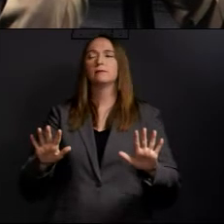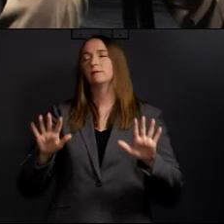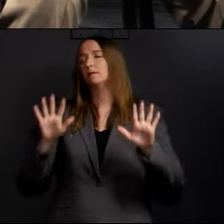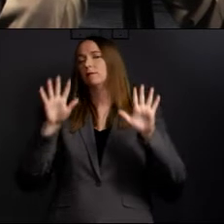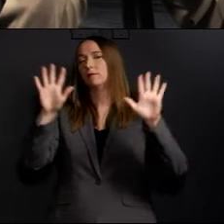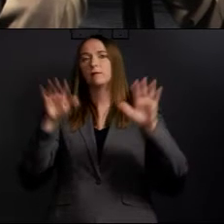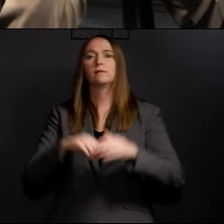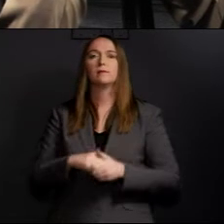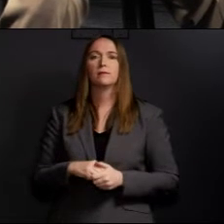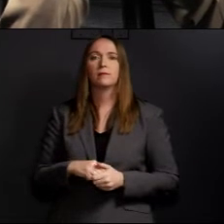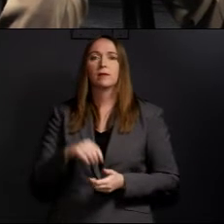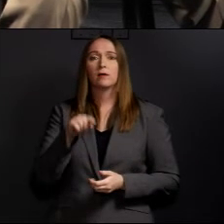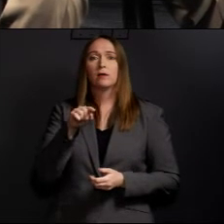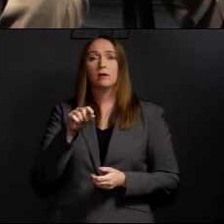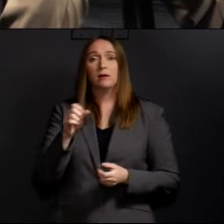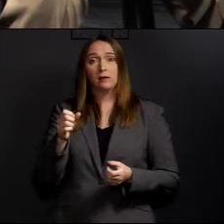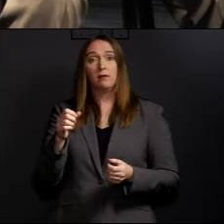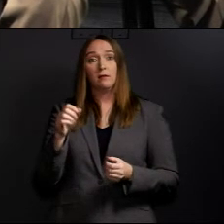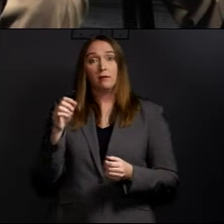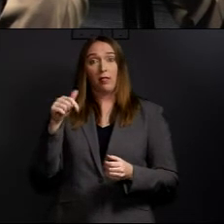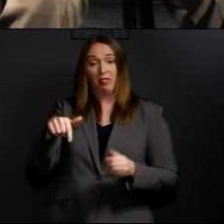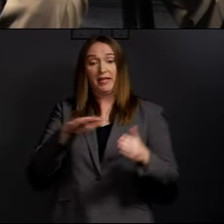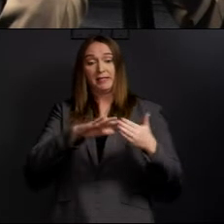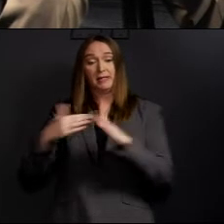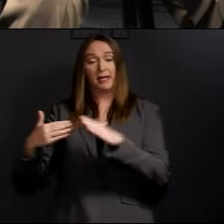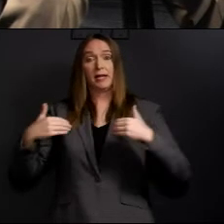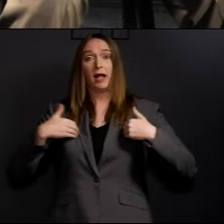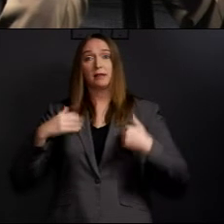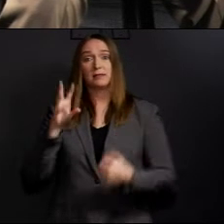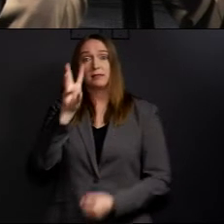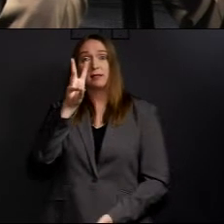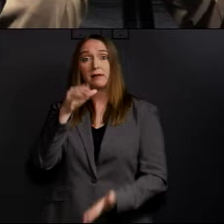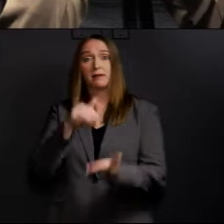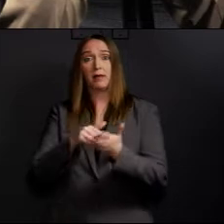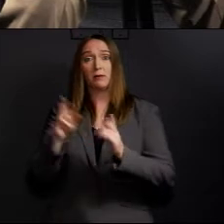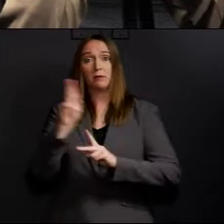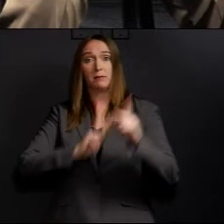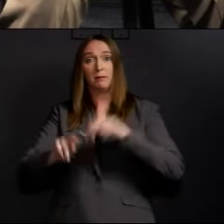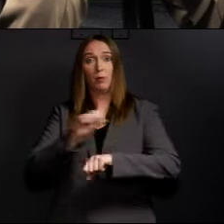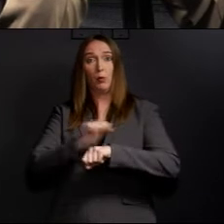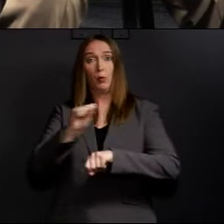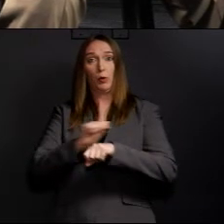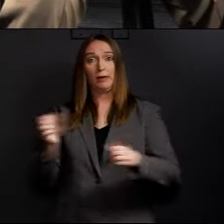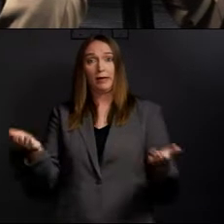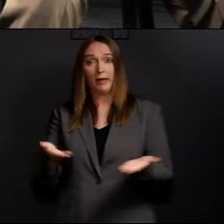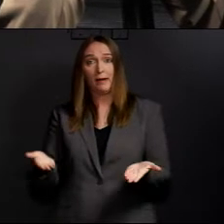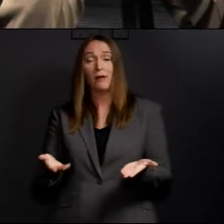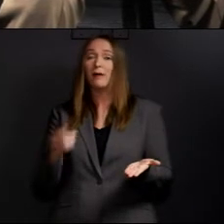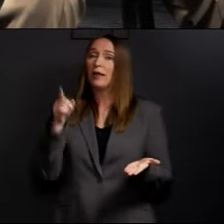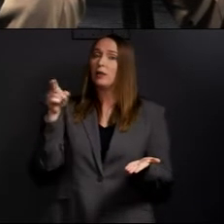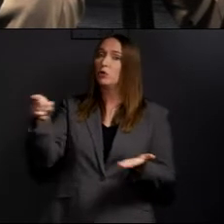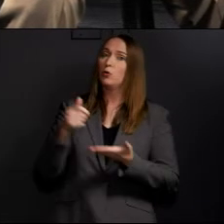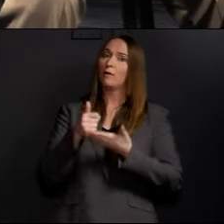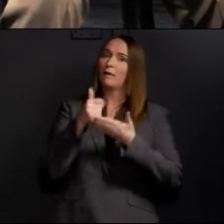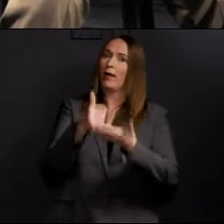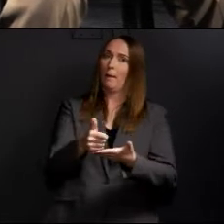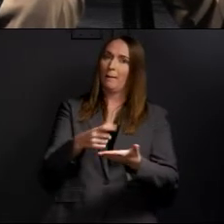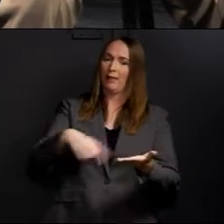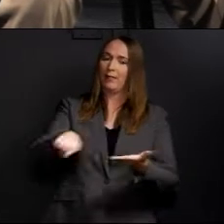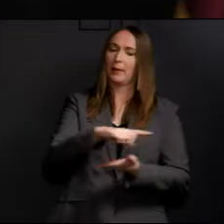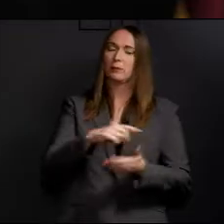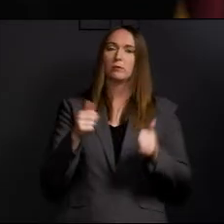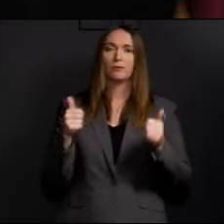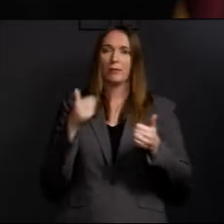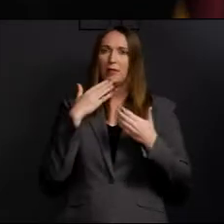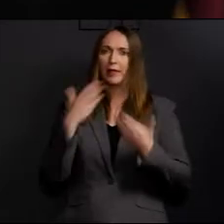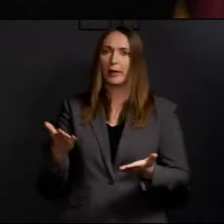6,000 employees of the city of Fort Worth that are leading and helping our citizenry. They're working hard.